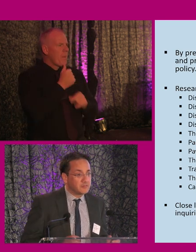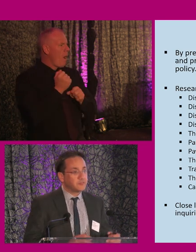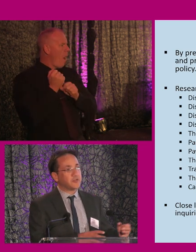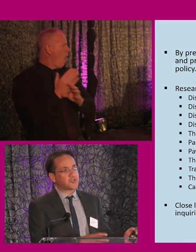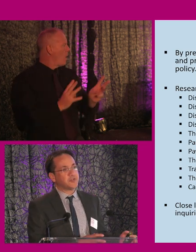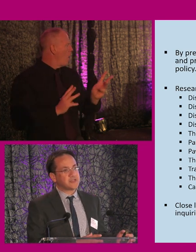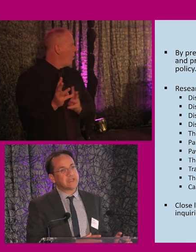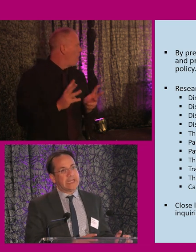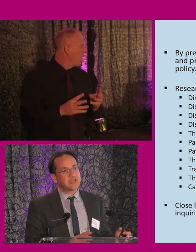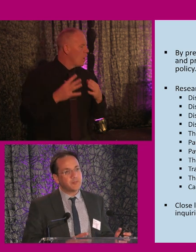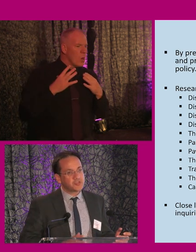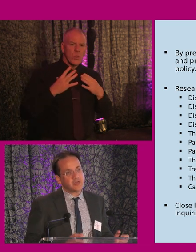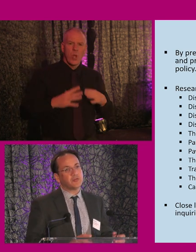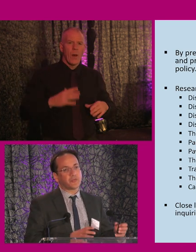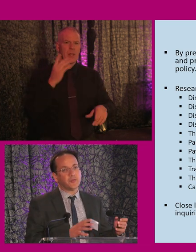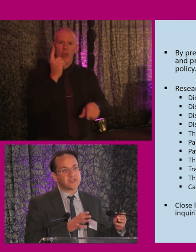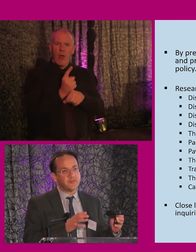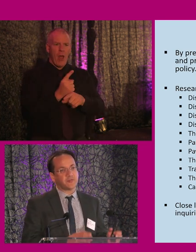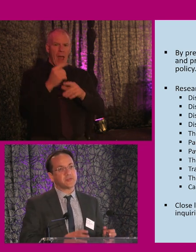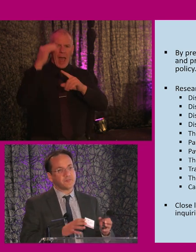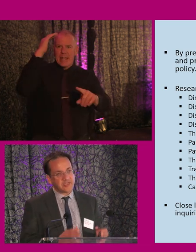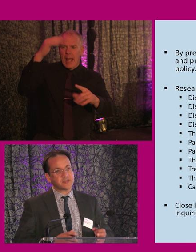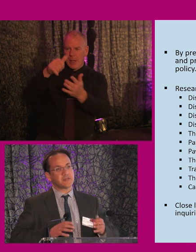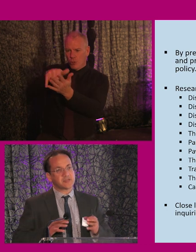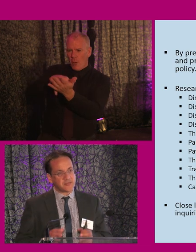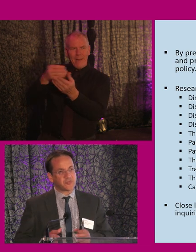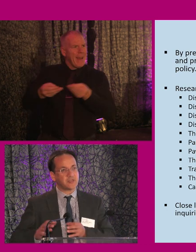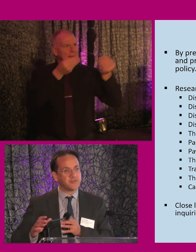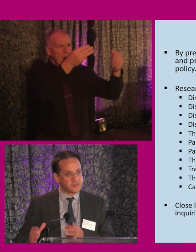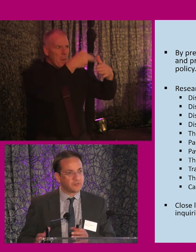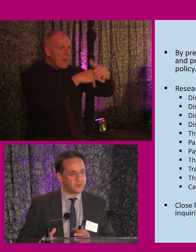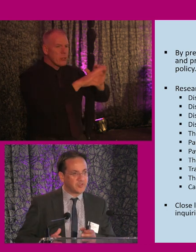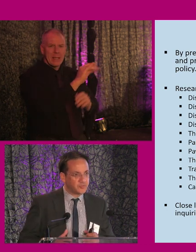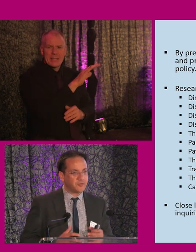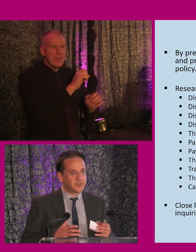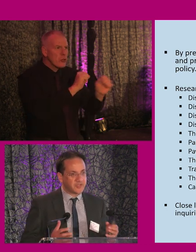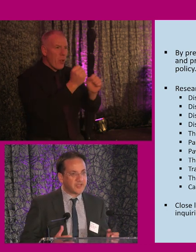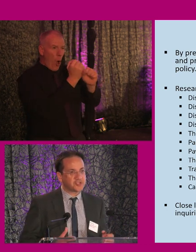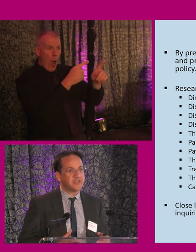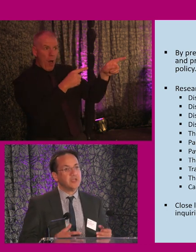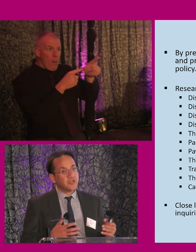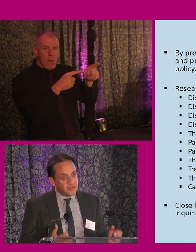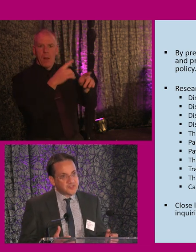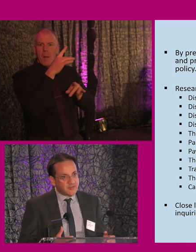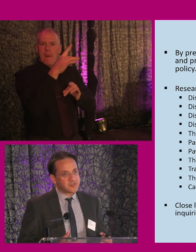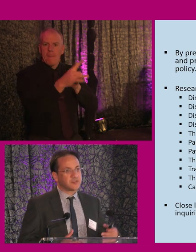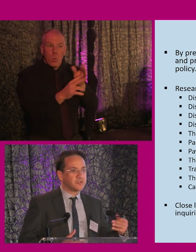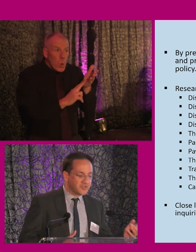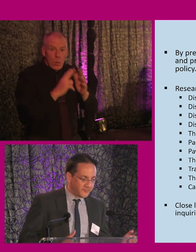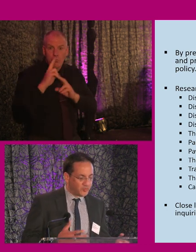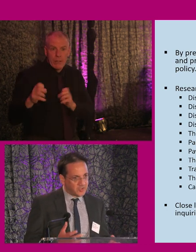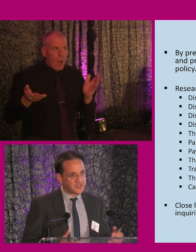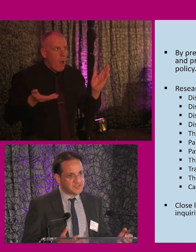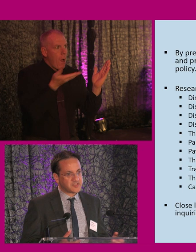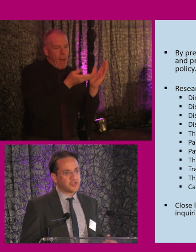that we do, we don't just want it sitting in academic journals. We want it in front of ministers, civil servants, all the people who can actually use that research,